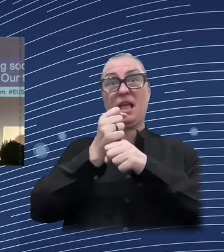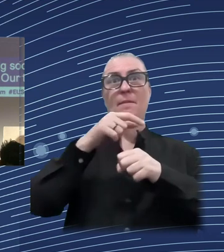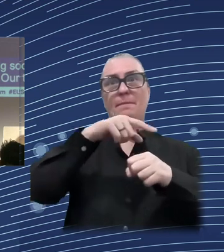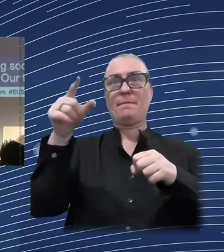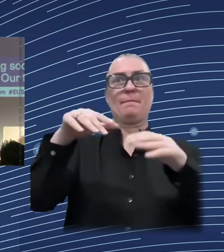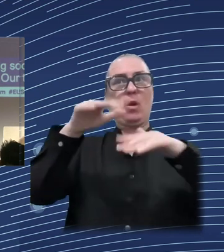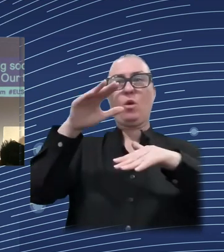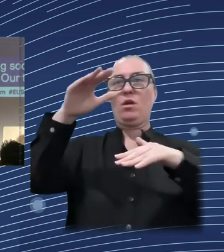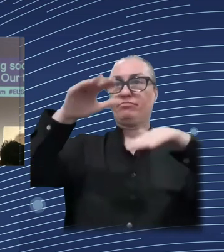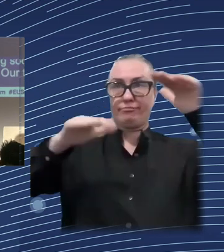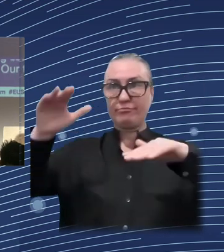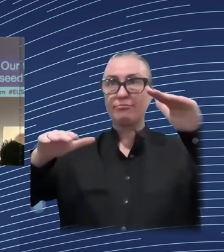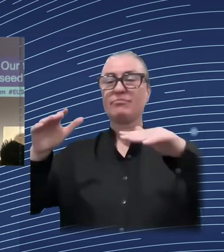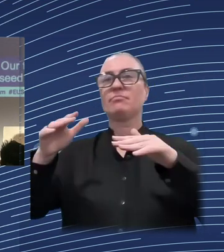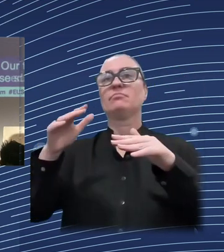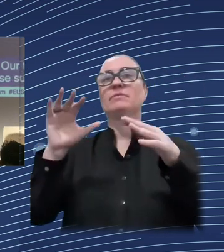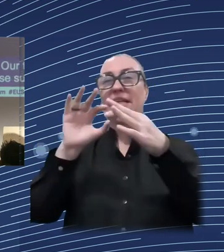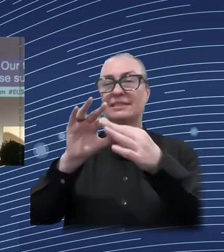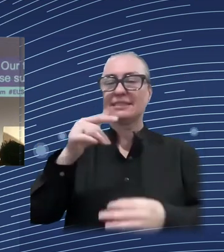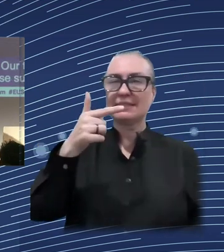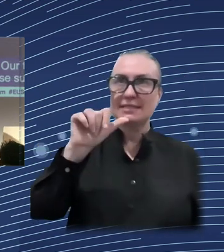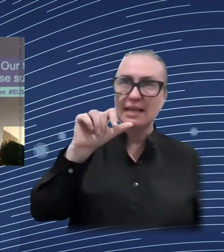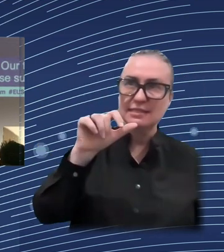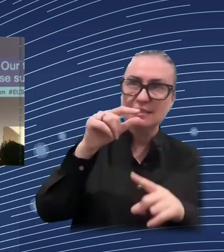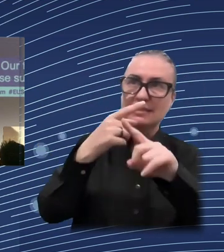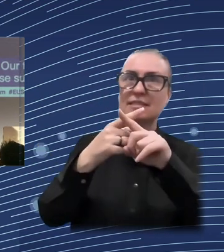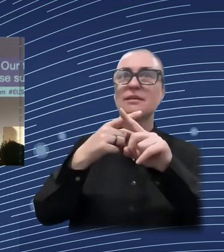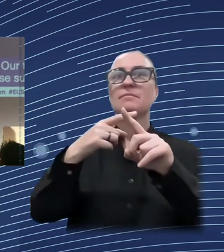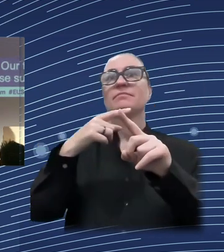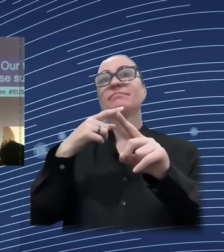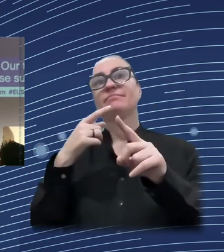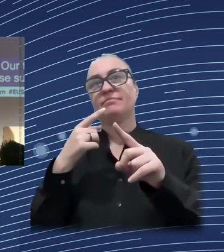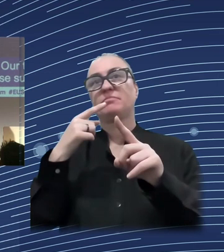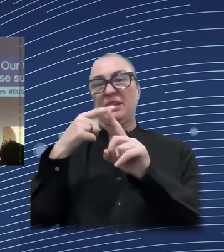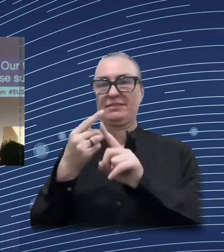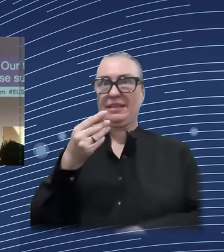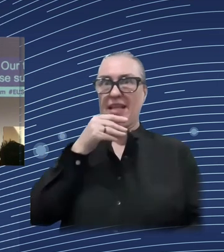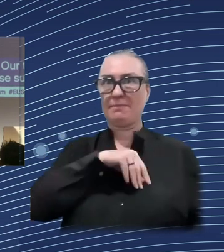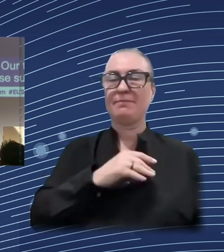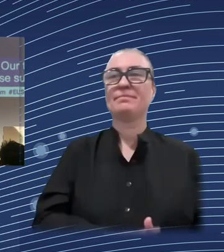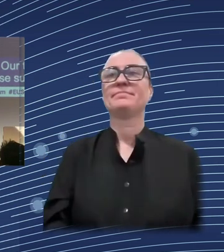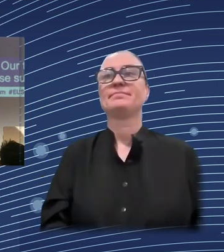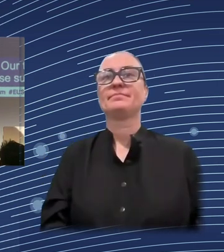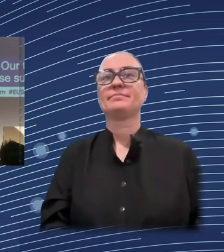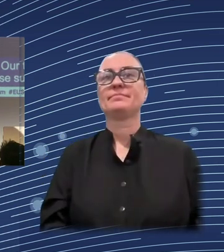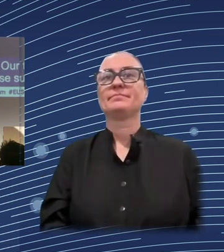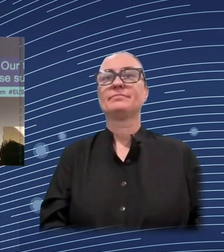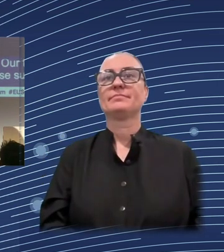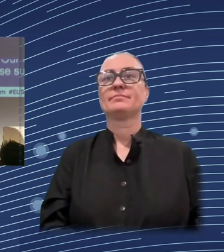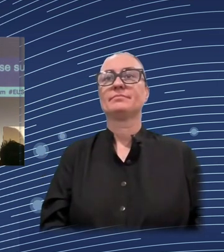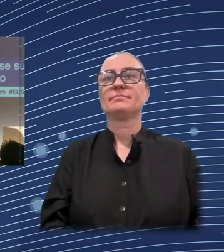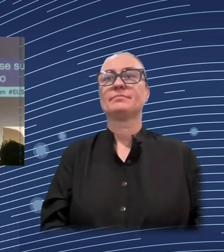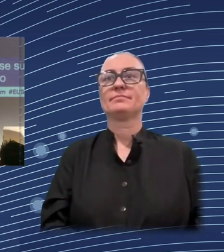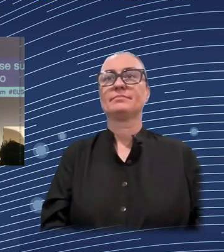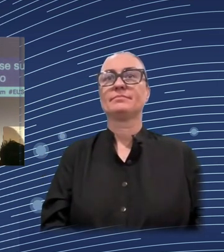to the income distribution. And I mean, I think it's good news to look at this in a historic perspective and say, well, that